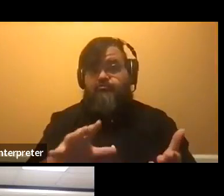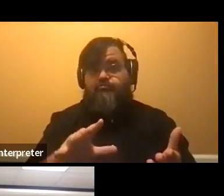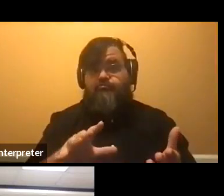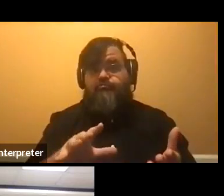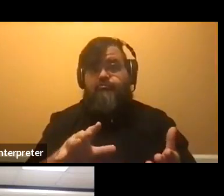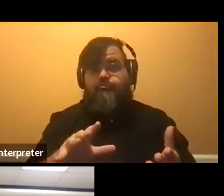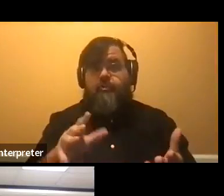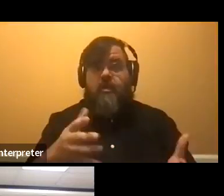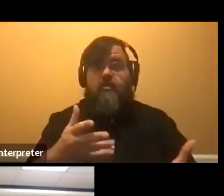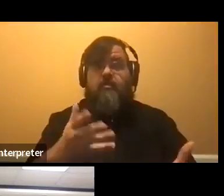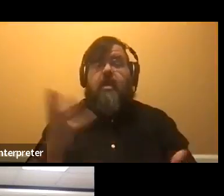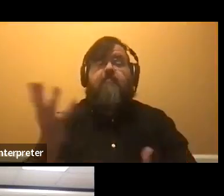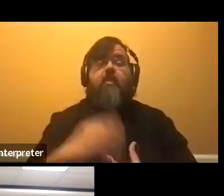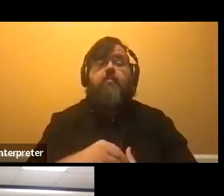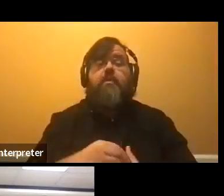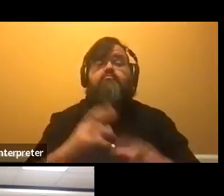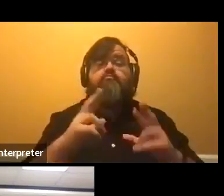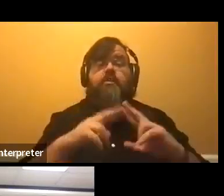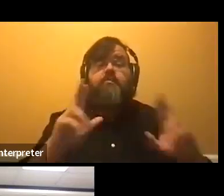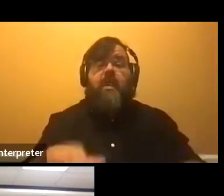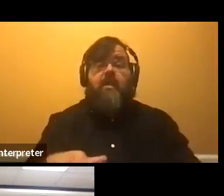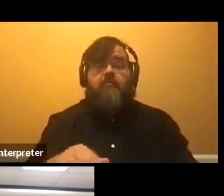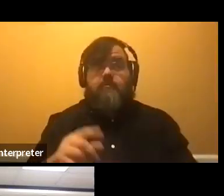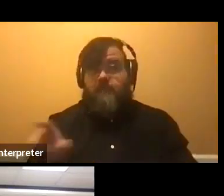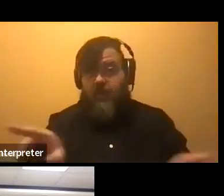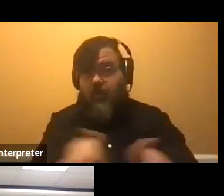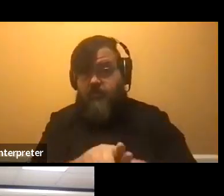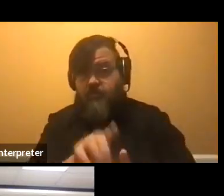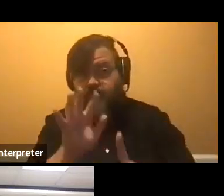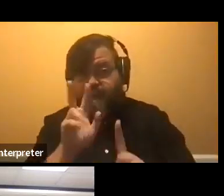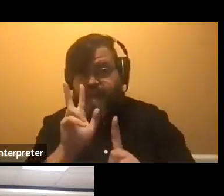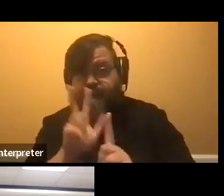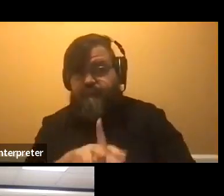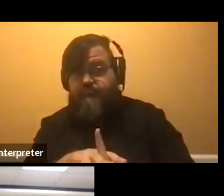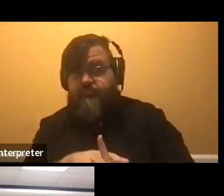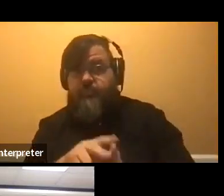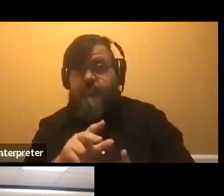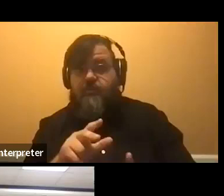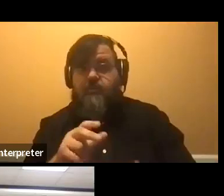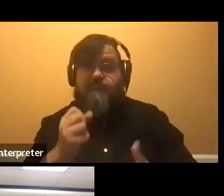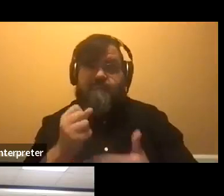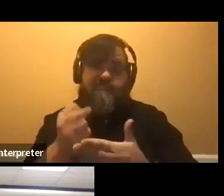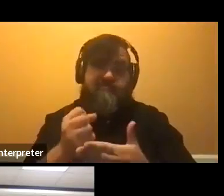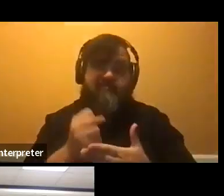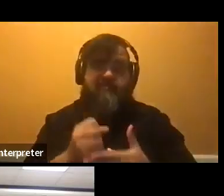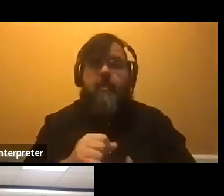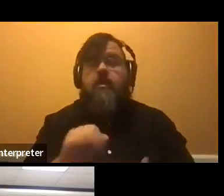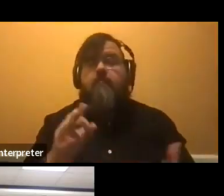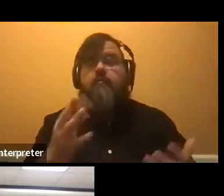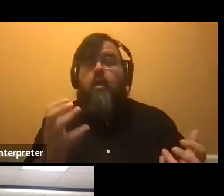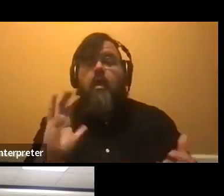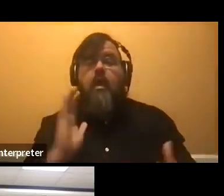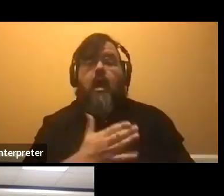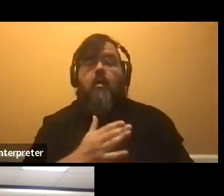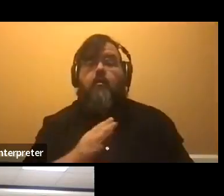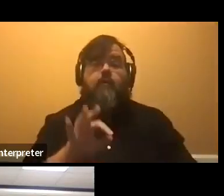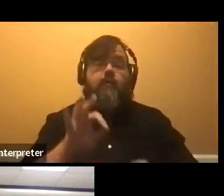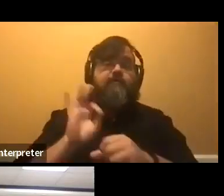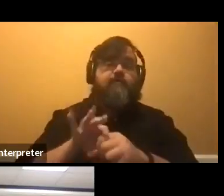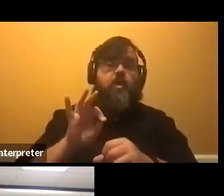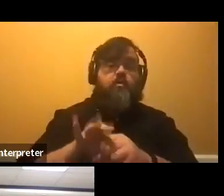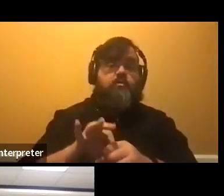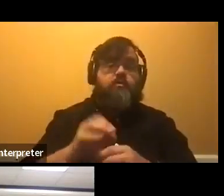So, um, if you're applying, um, to get our vote scholarship, which is our, one of our competitive